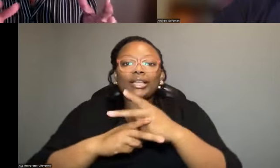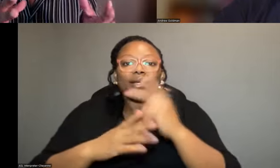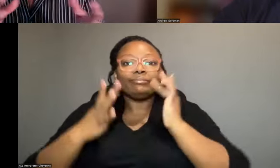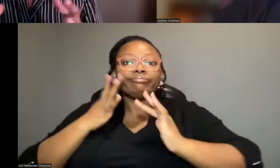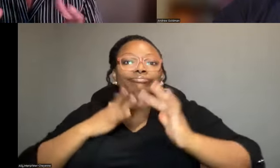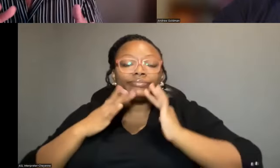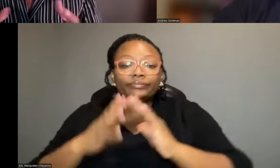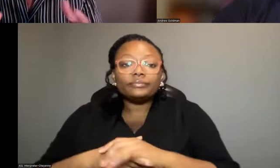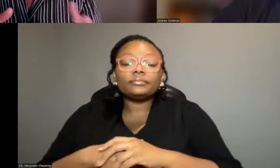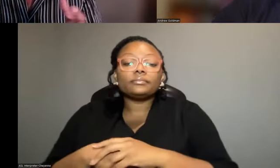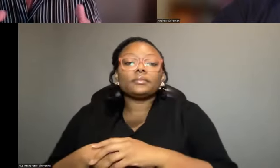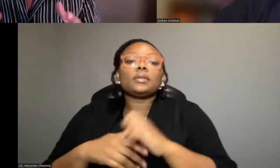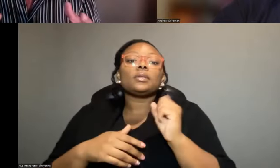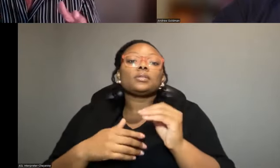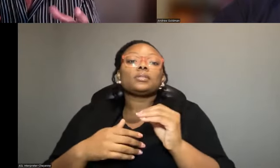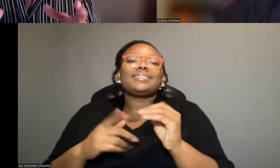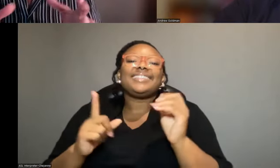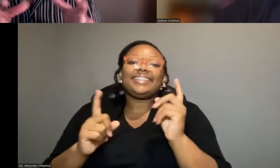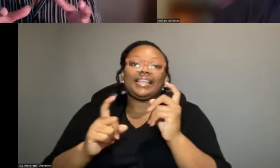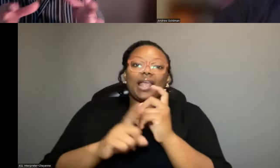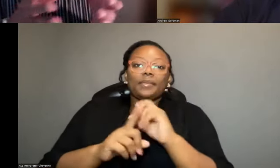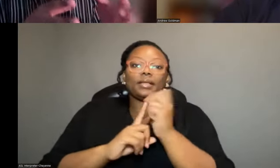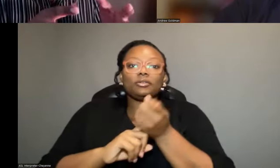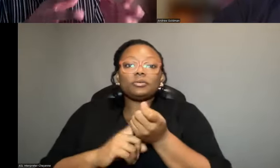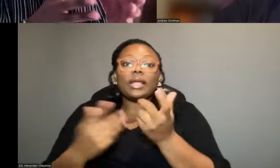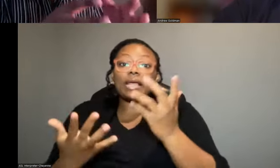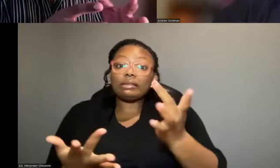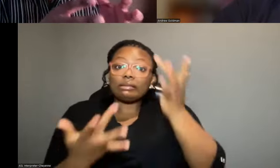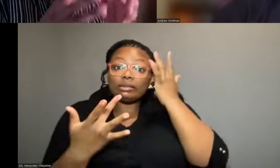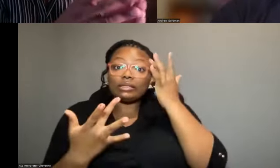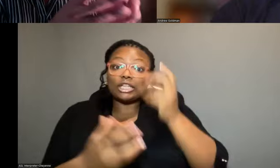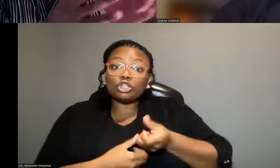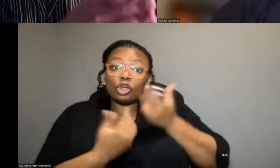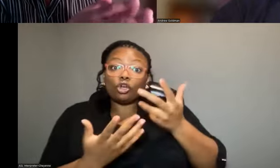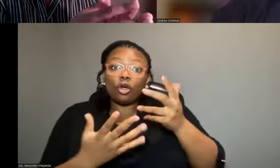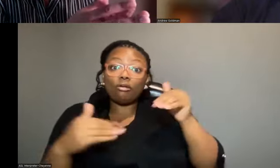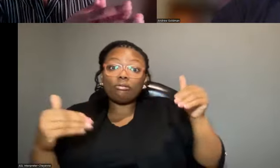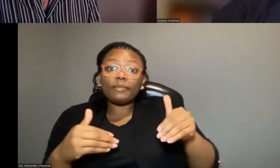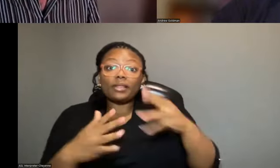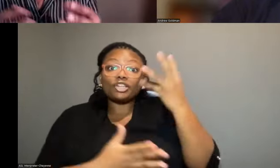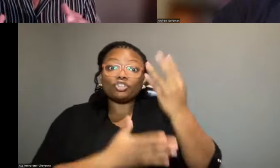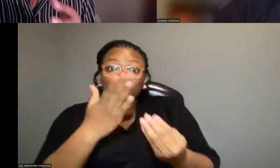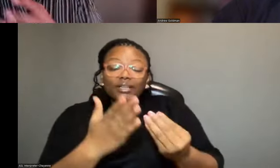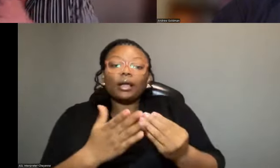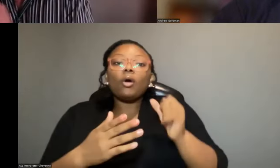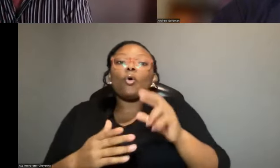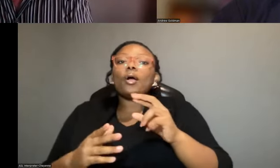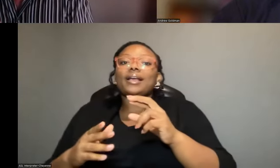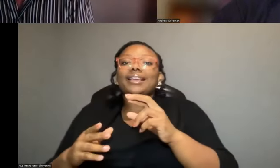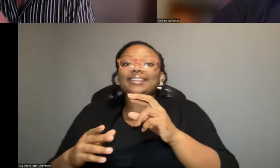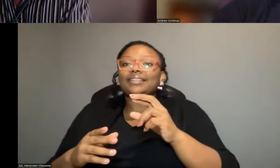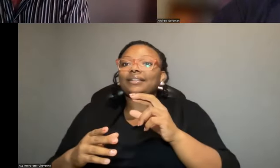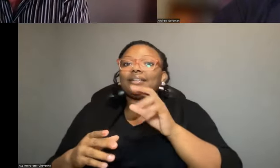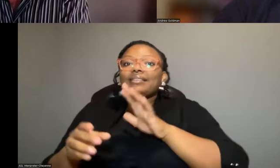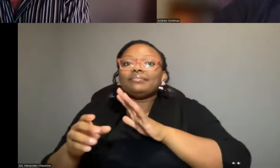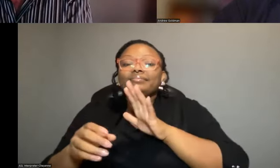And so there is a complicated situation. Is it the disease that's causing debilitation and mortality or is it the lack of health